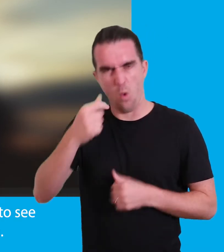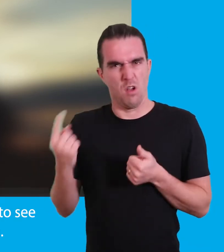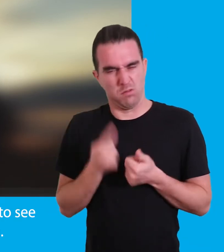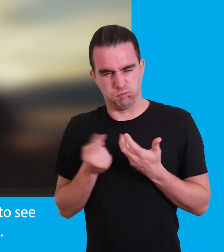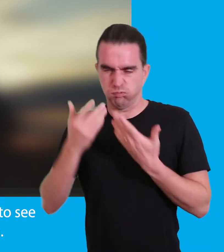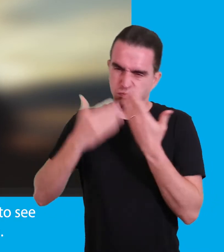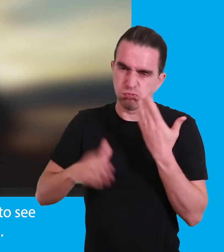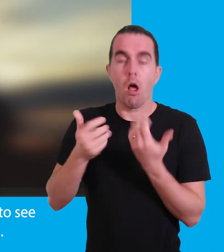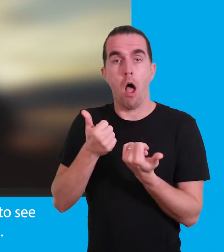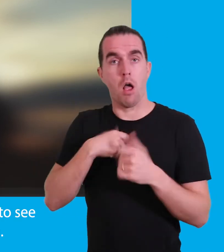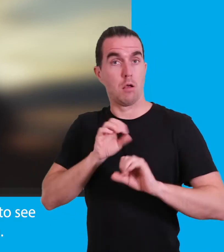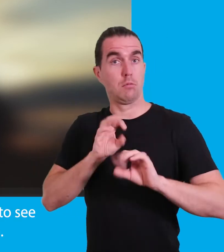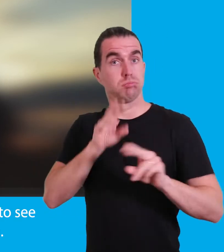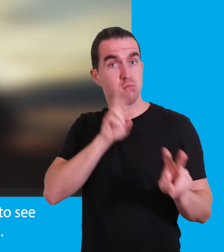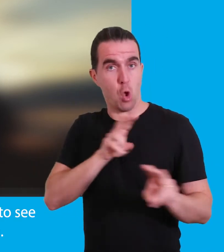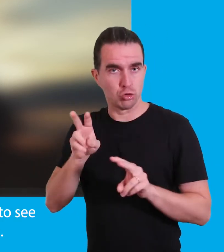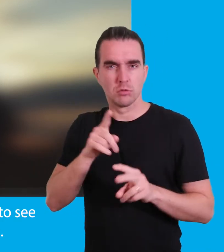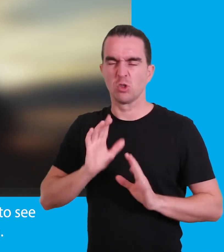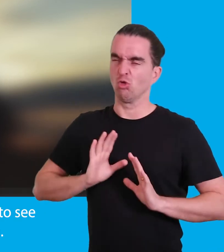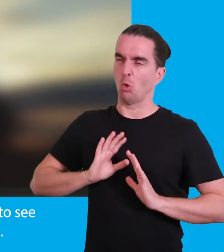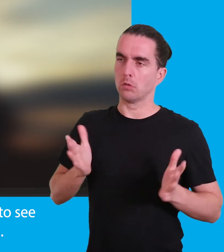watch more of the video to see what would happen.